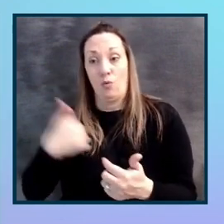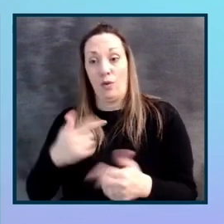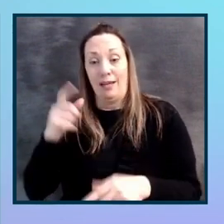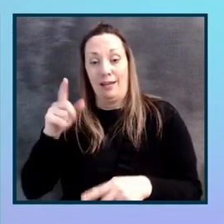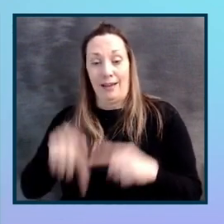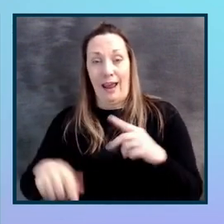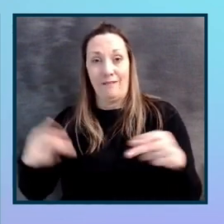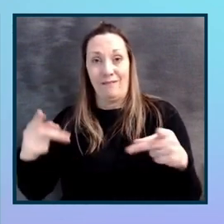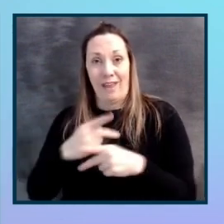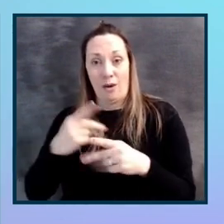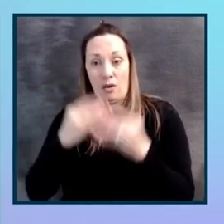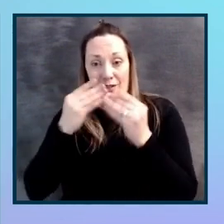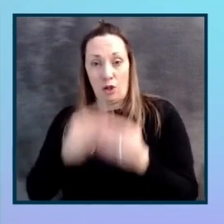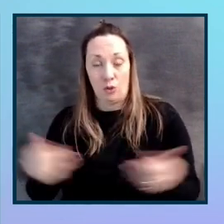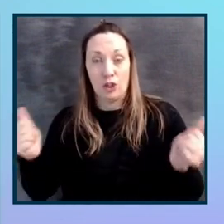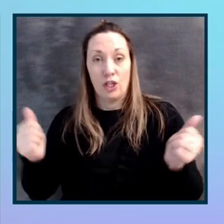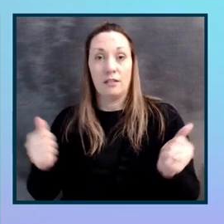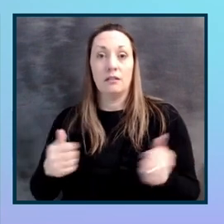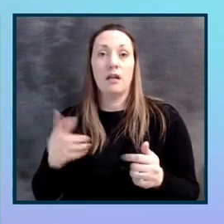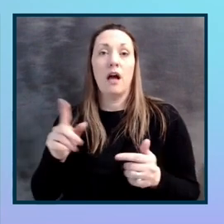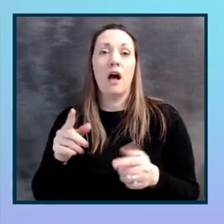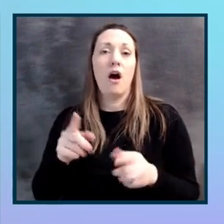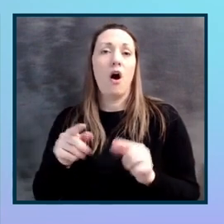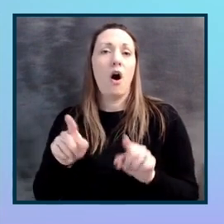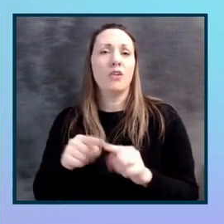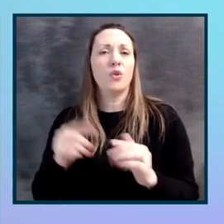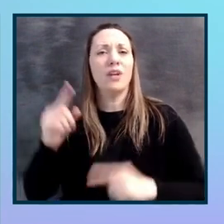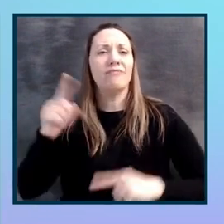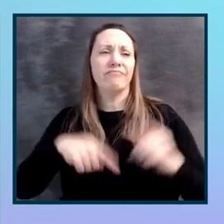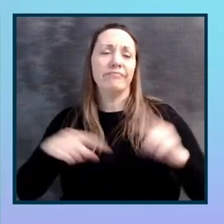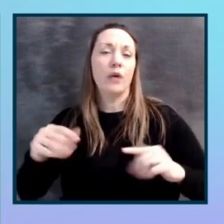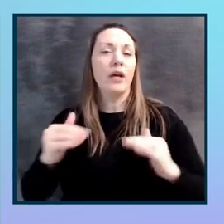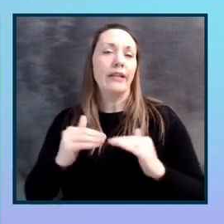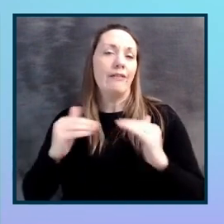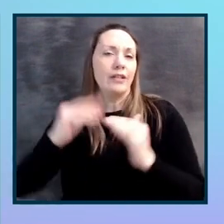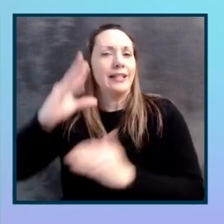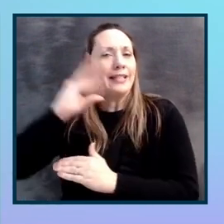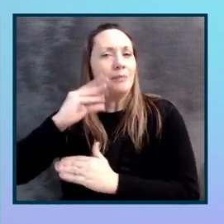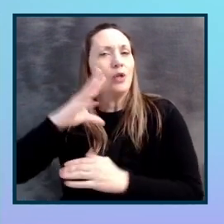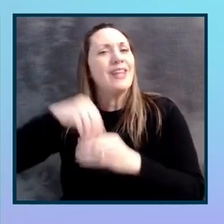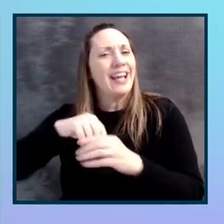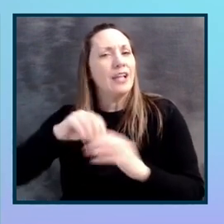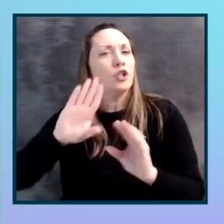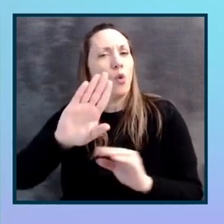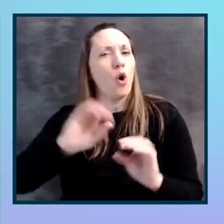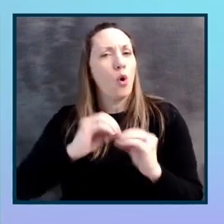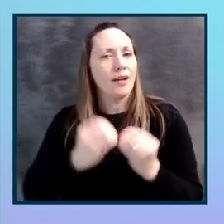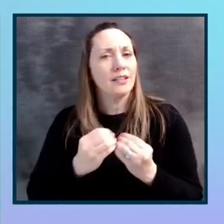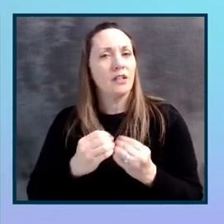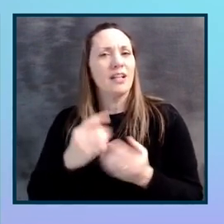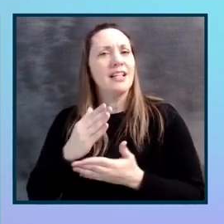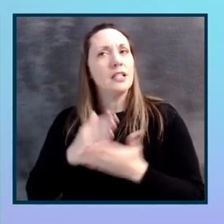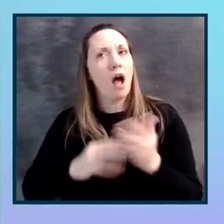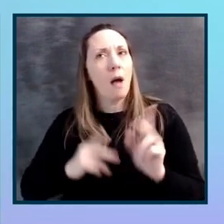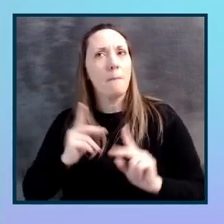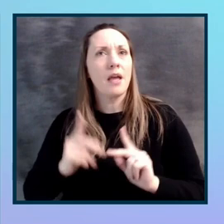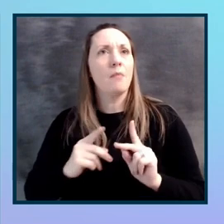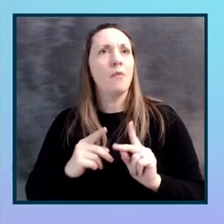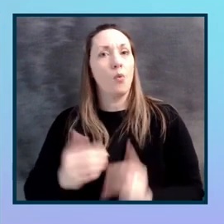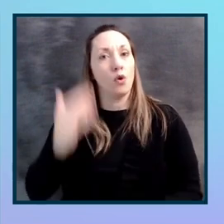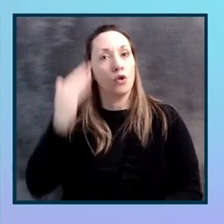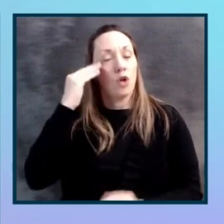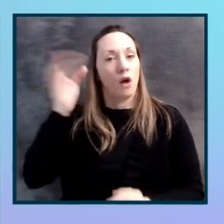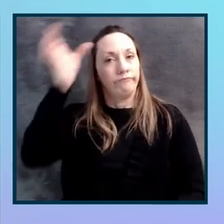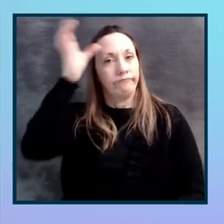answers between us, and you have varying levels of experience throughout your organization. Some people will know a lot about this, some people will know very little.